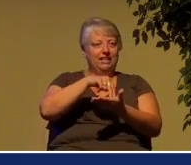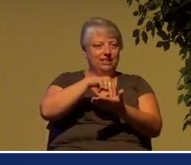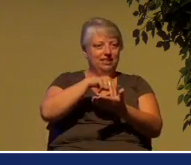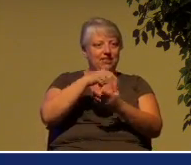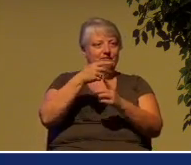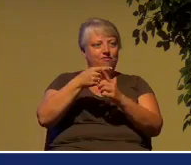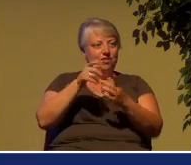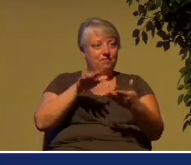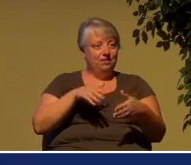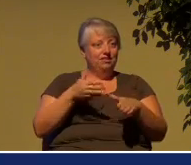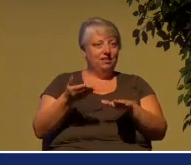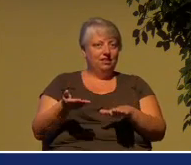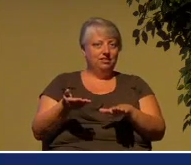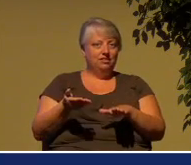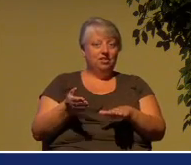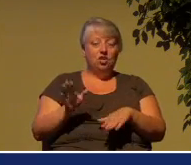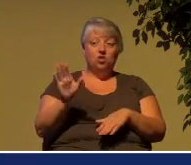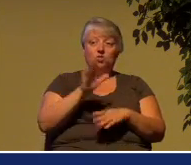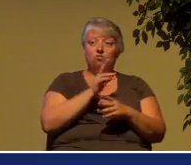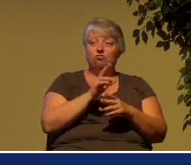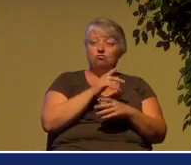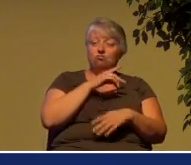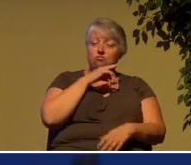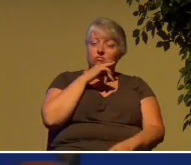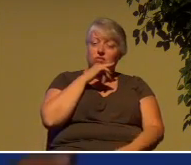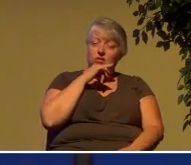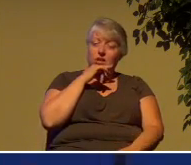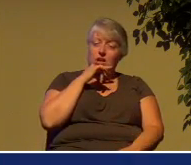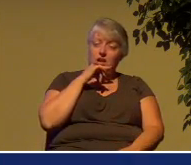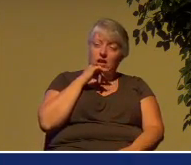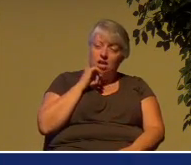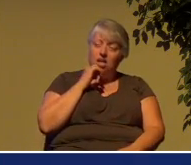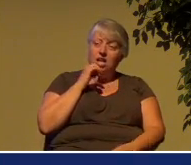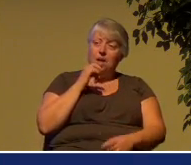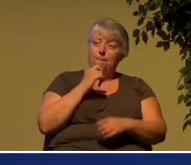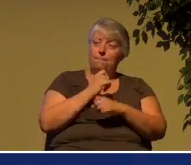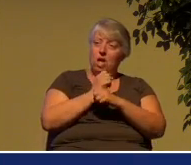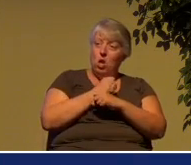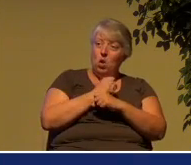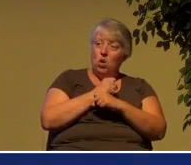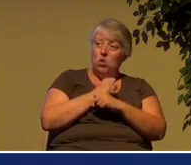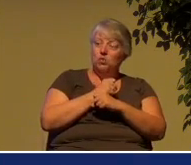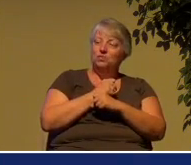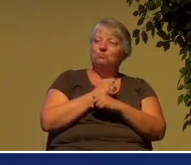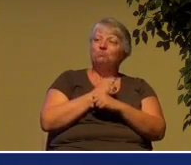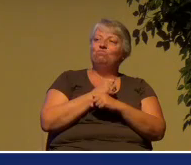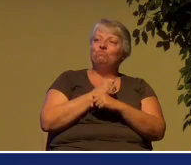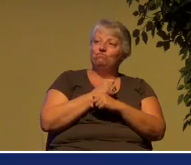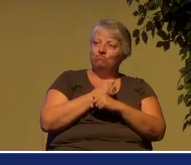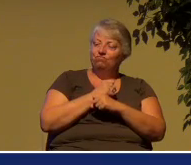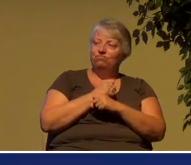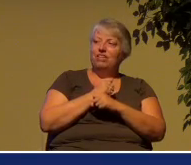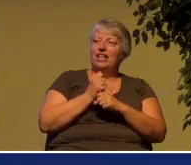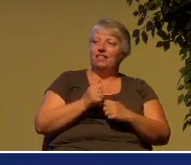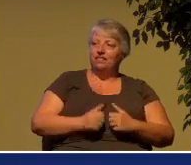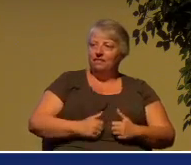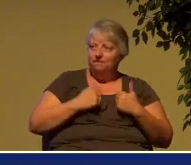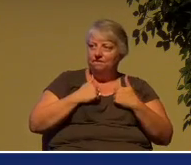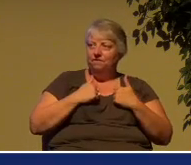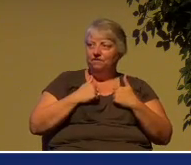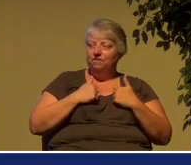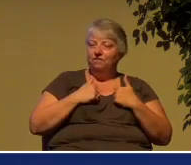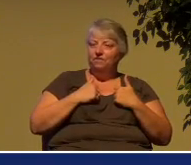Your dry bones are empowered to live and you are being called